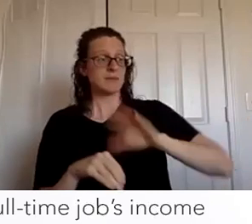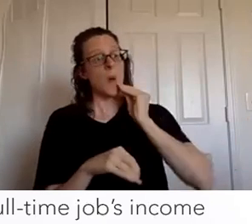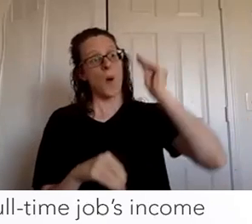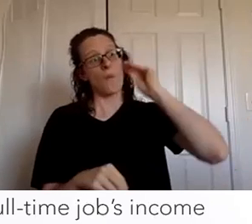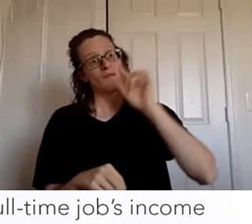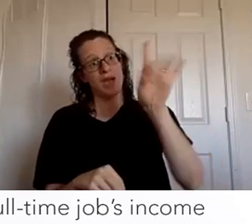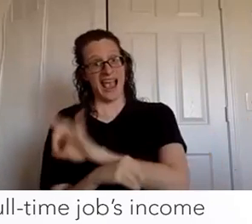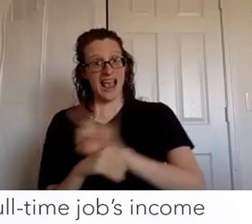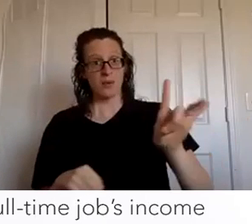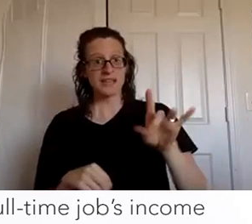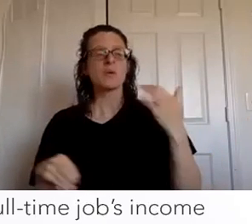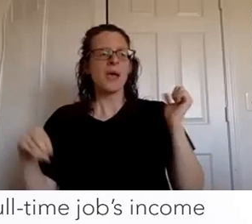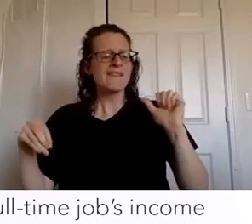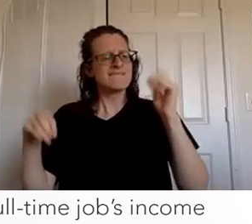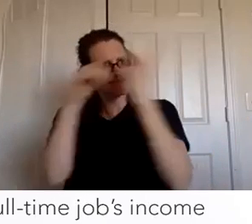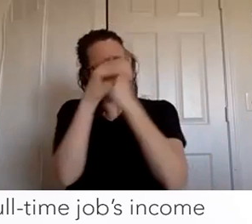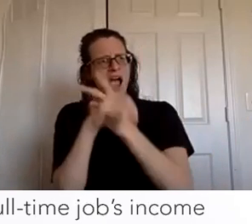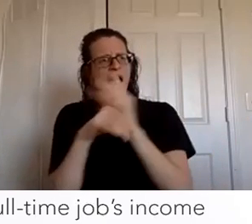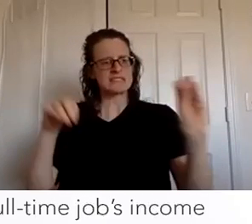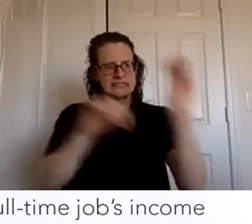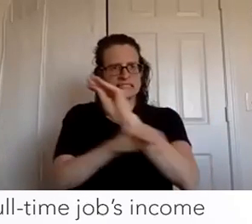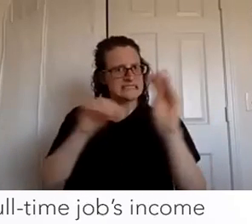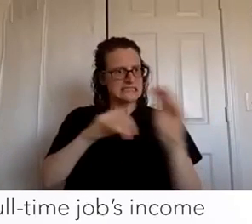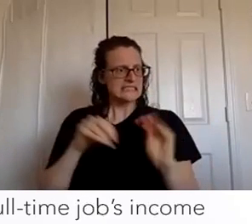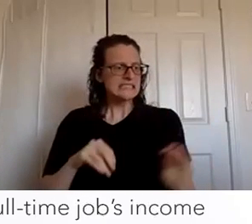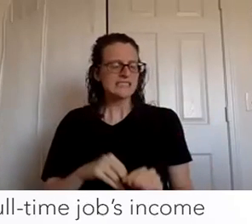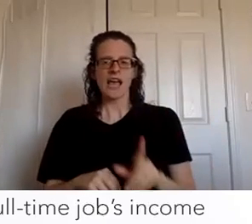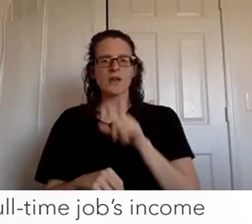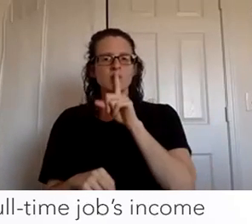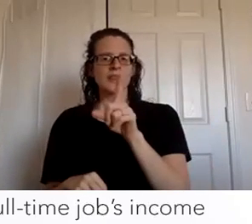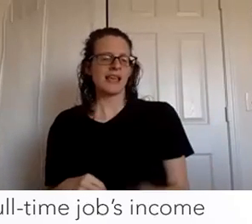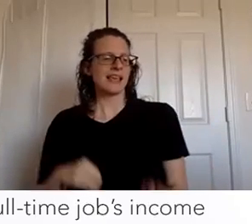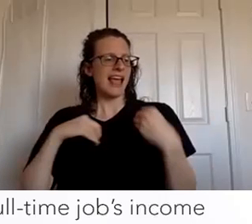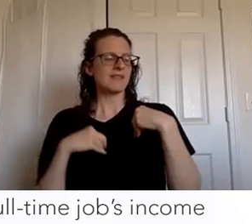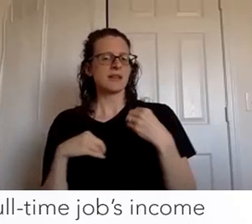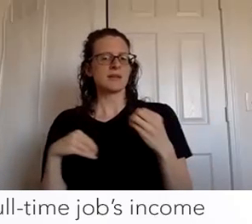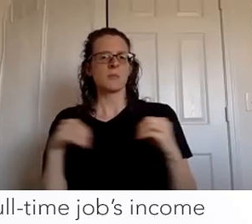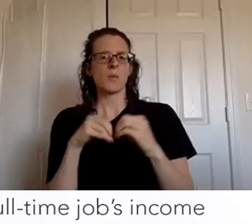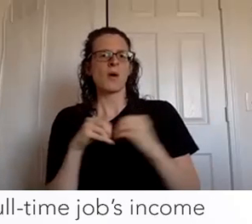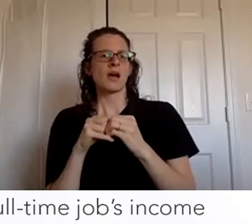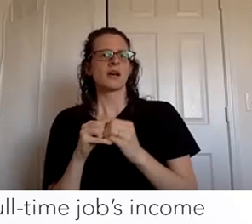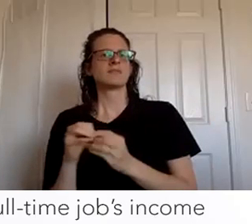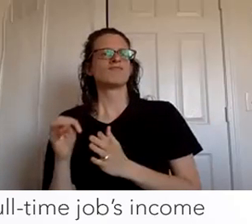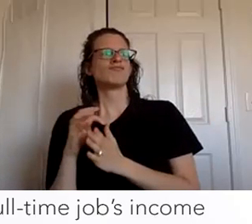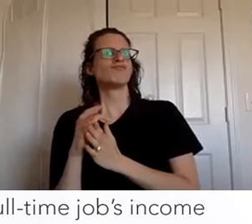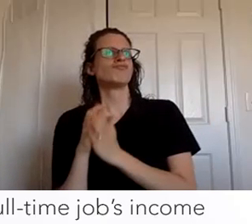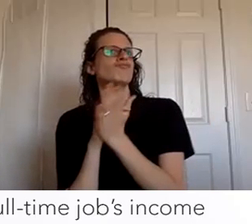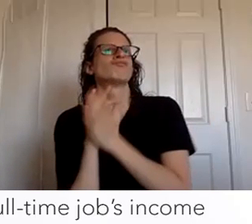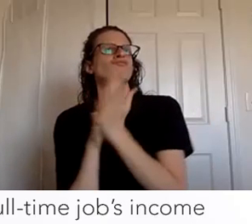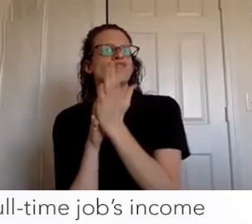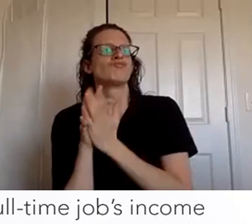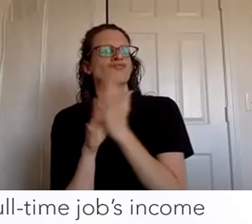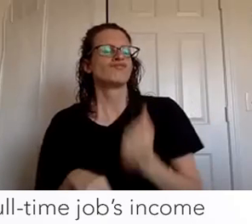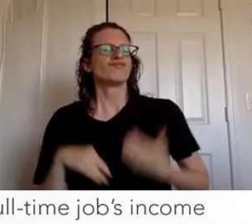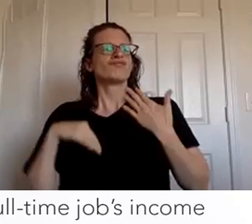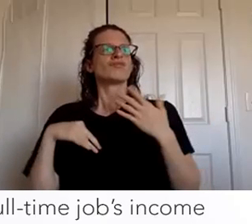figured out how to make it work and it just gave me this zest this um renewal